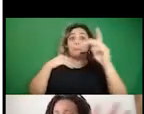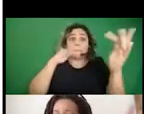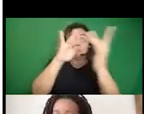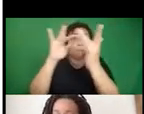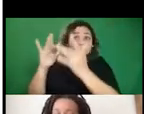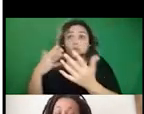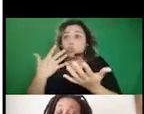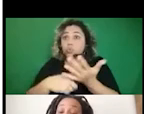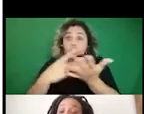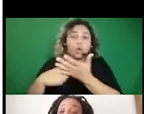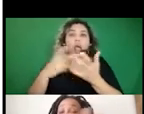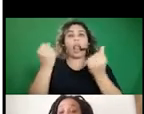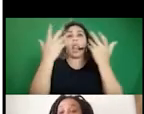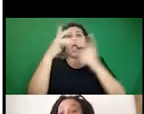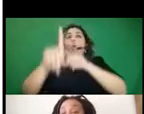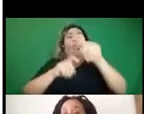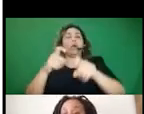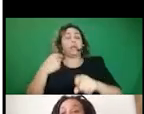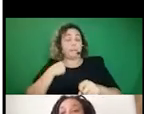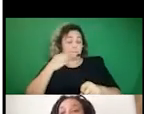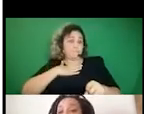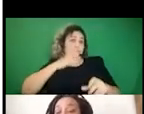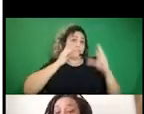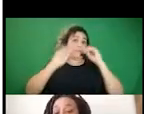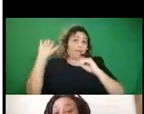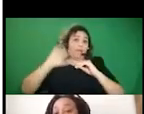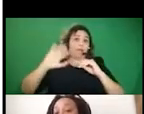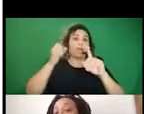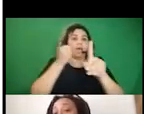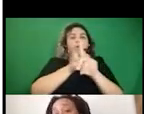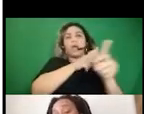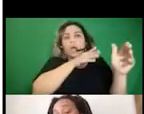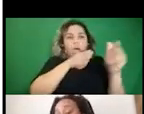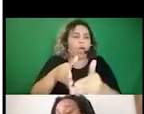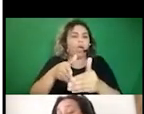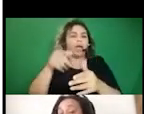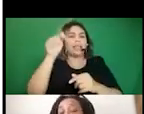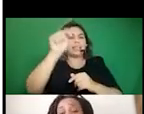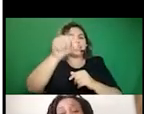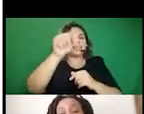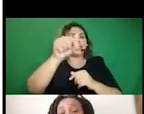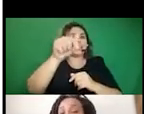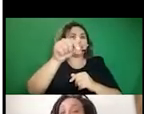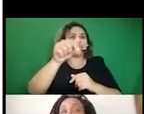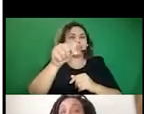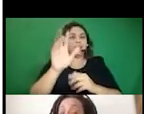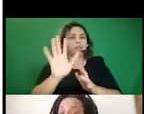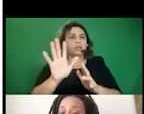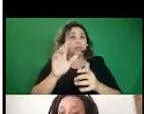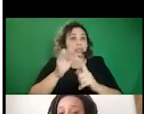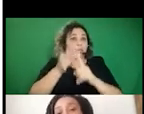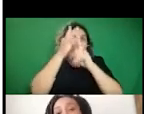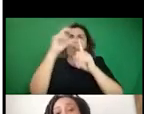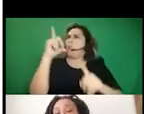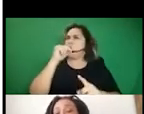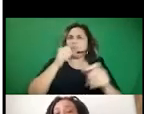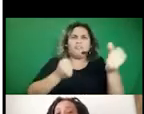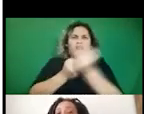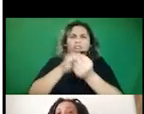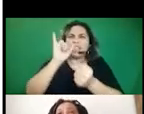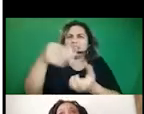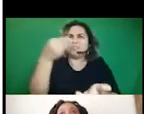think, or at least in my experience have centered around this as like a questions, especially like who's funding it.